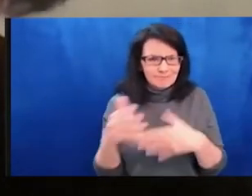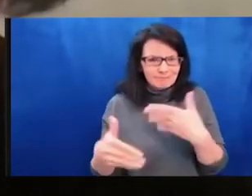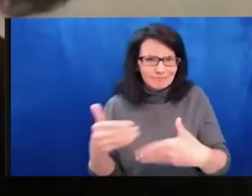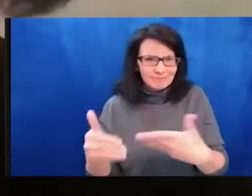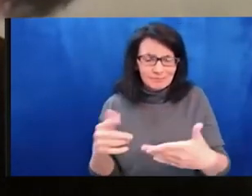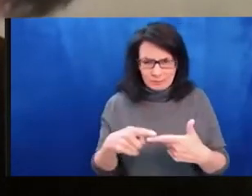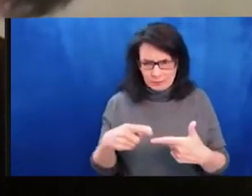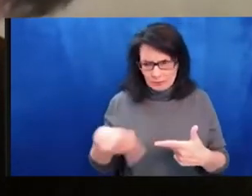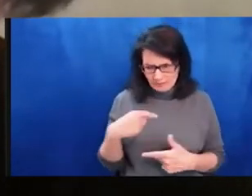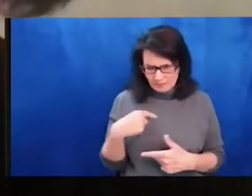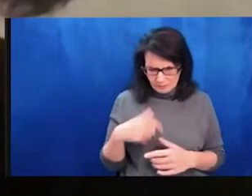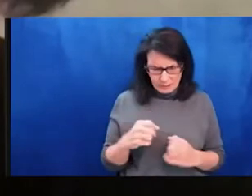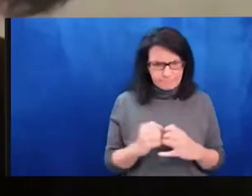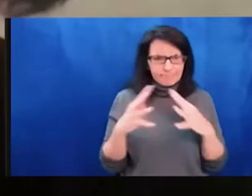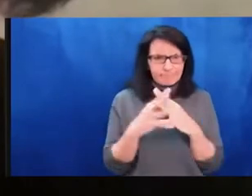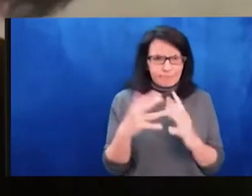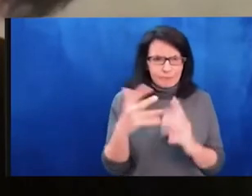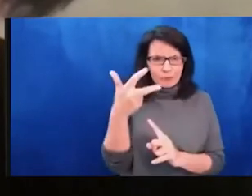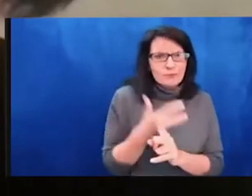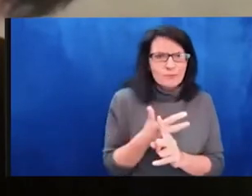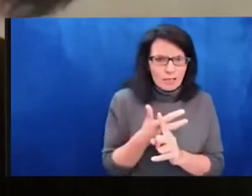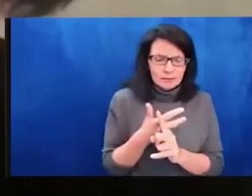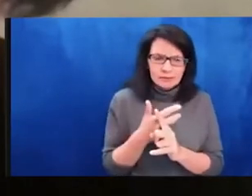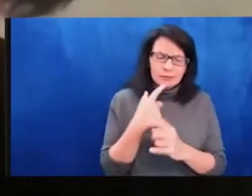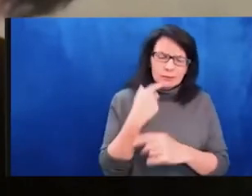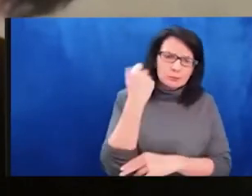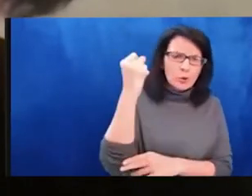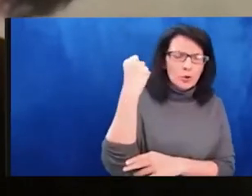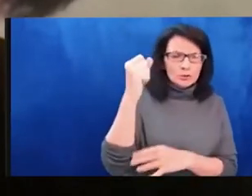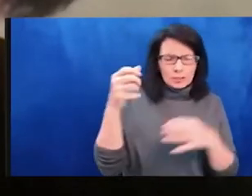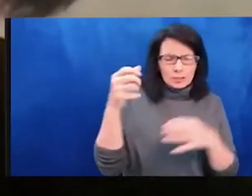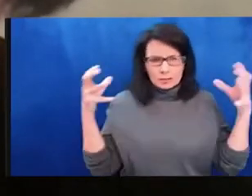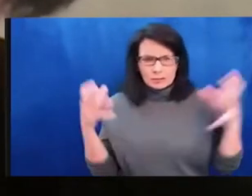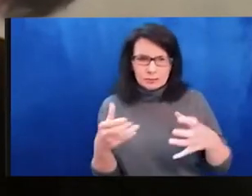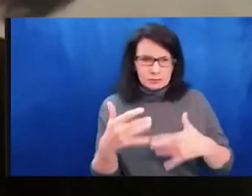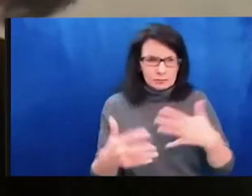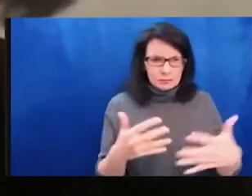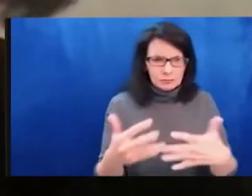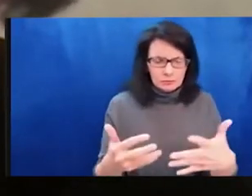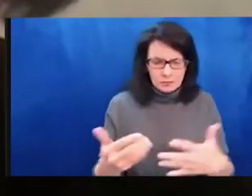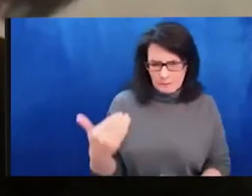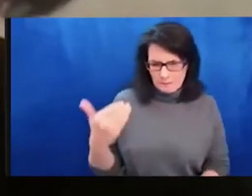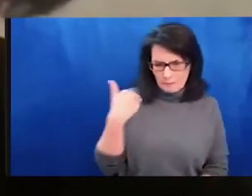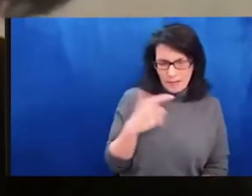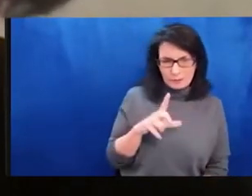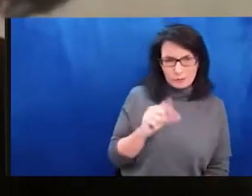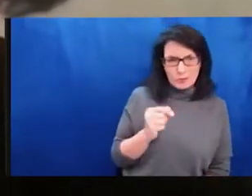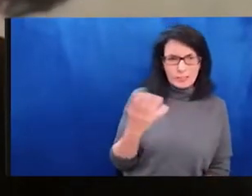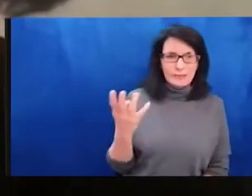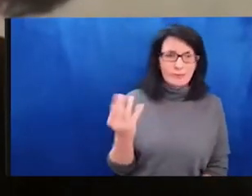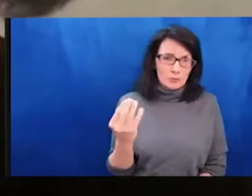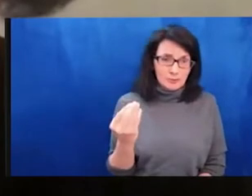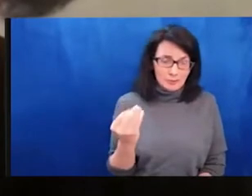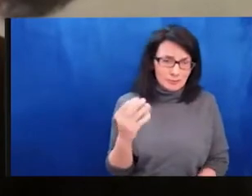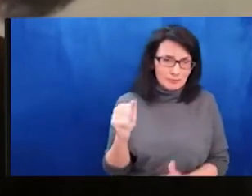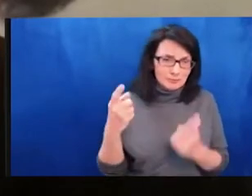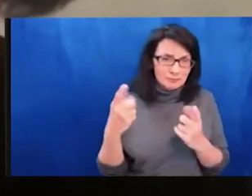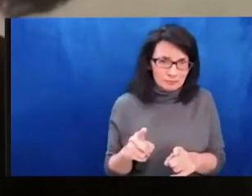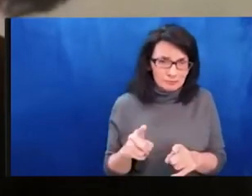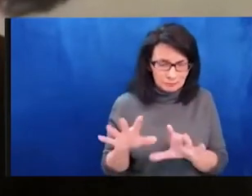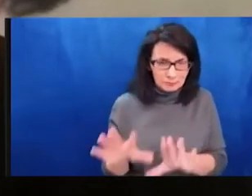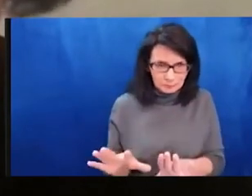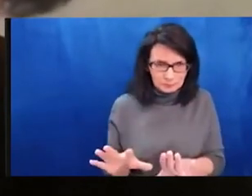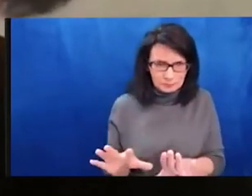And also would like to add that six years ago I interviewed Larissa as an active participant of the Assembly for Culture in